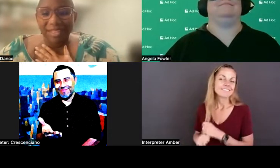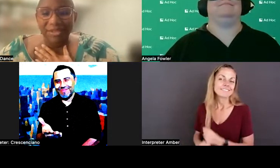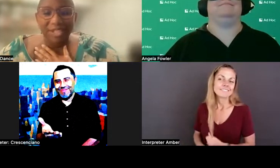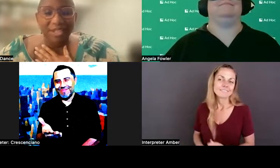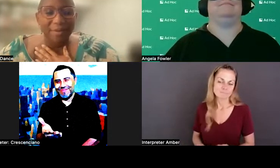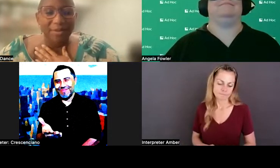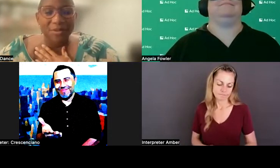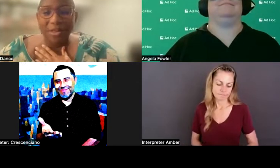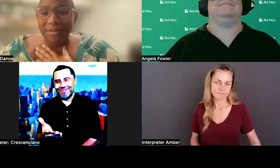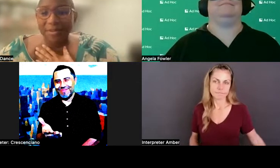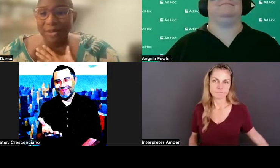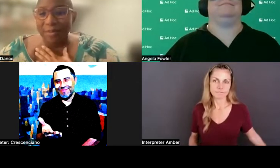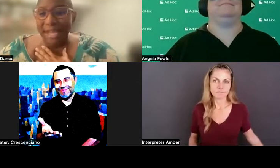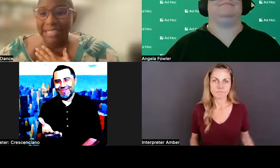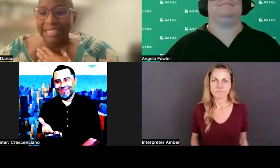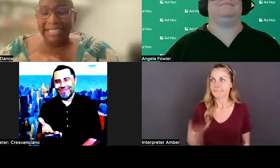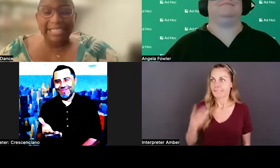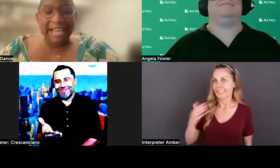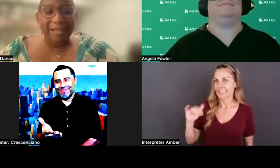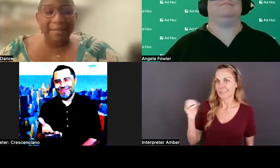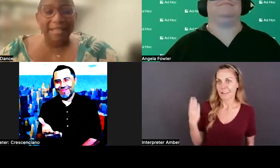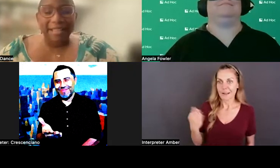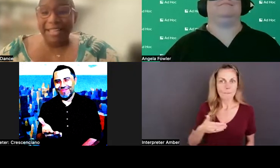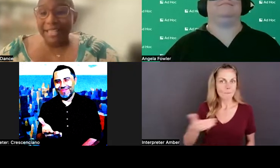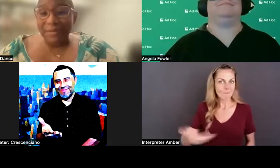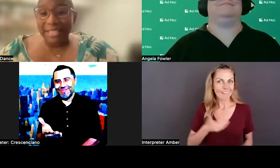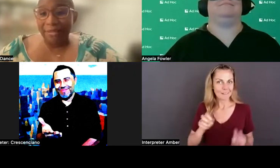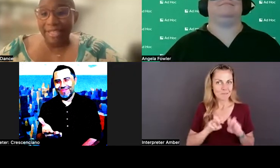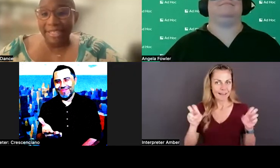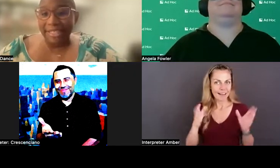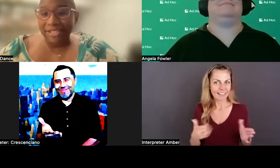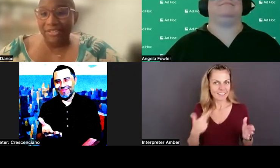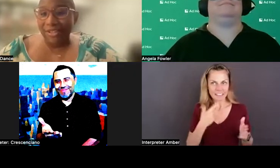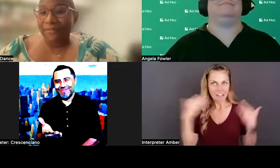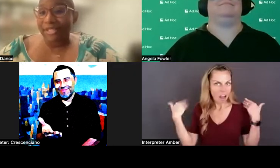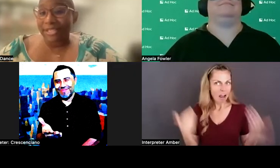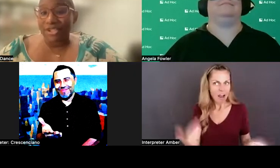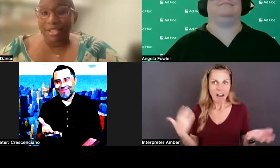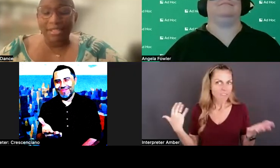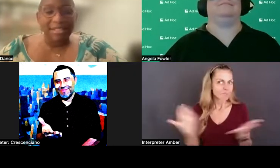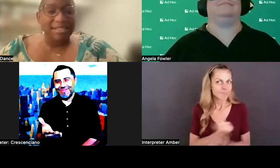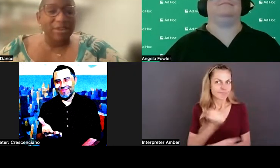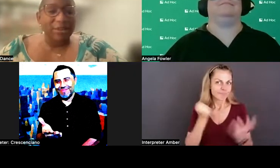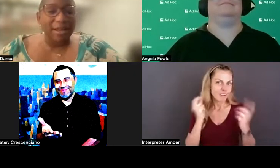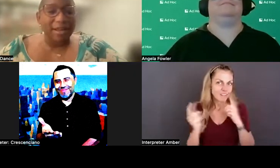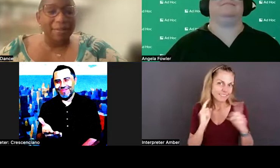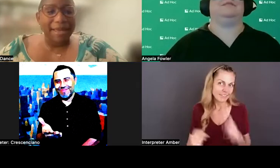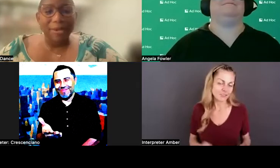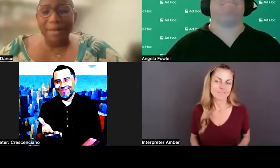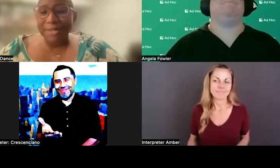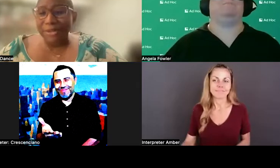Thank you, Jacob. And welcome to our panelists. I say we dive right in and start the conversation. So